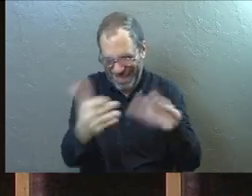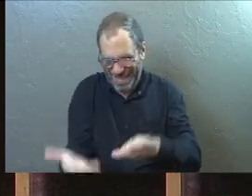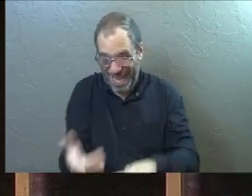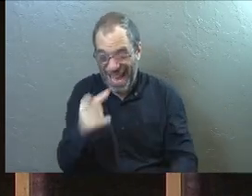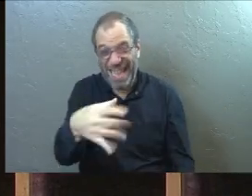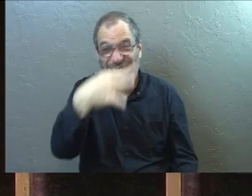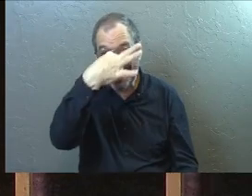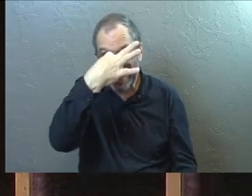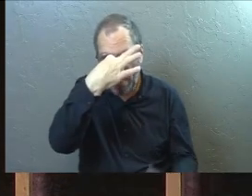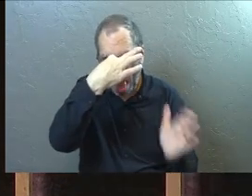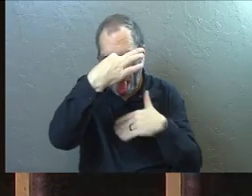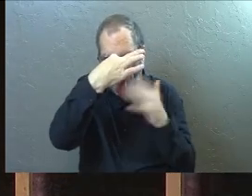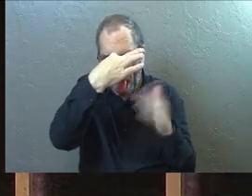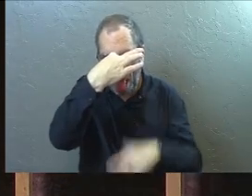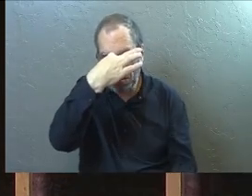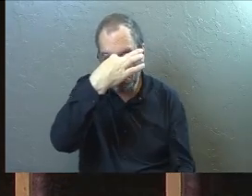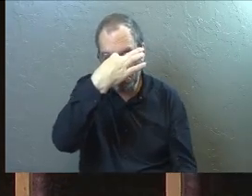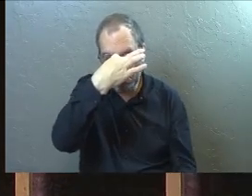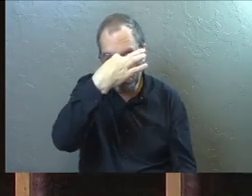why he stinketh. Amen.